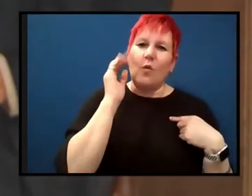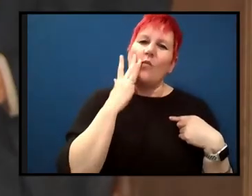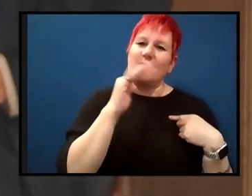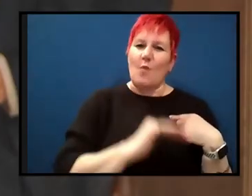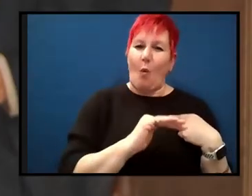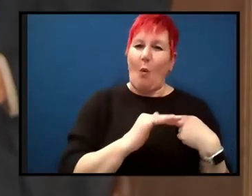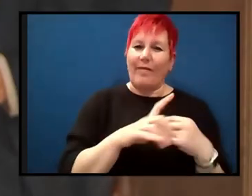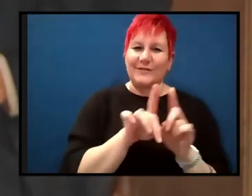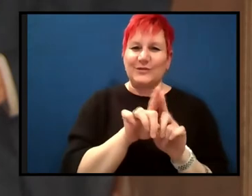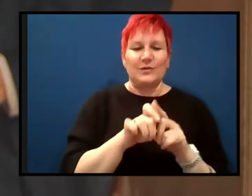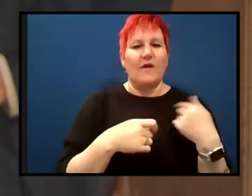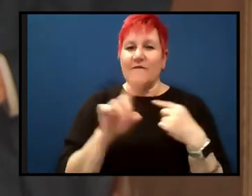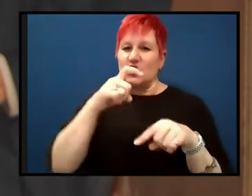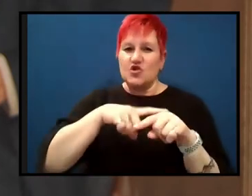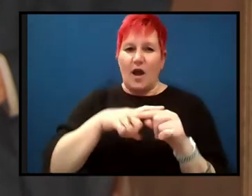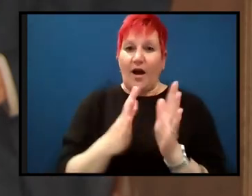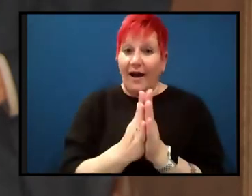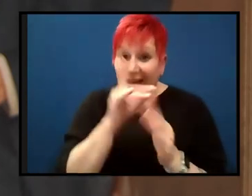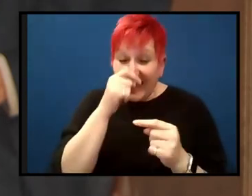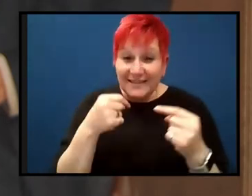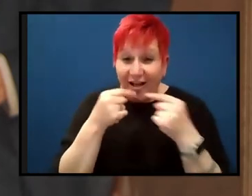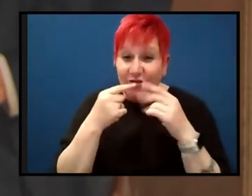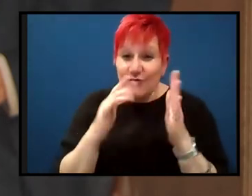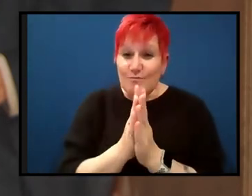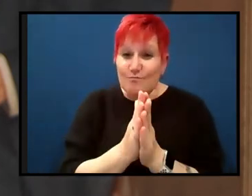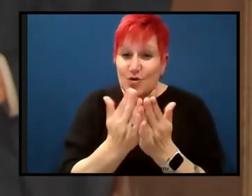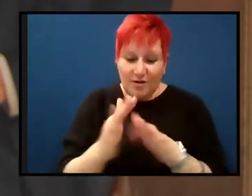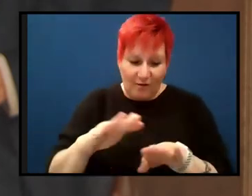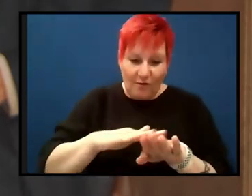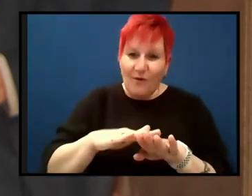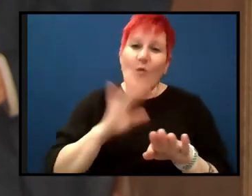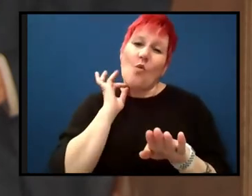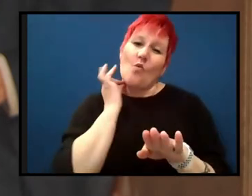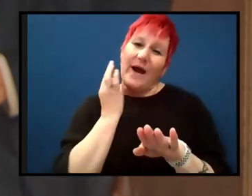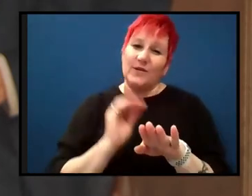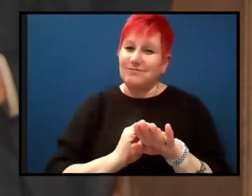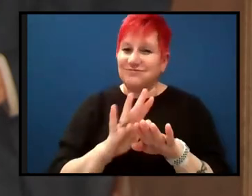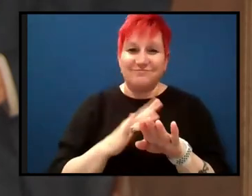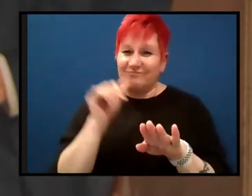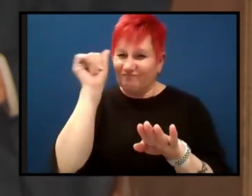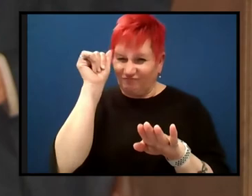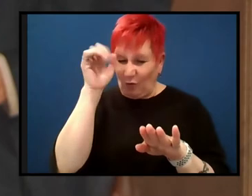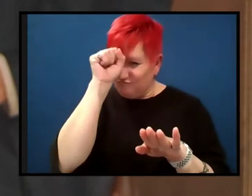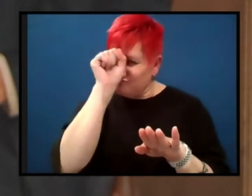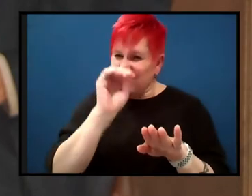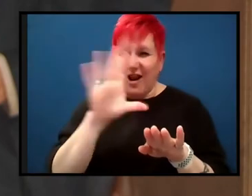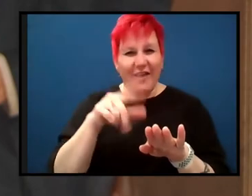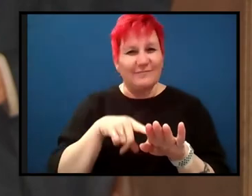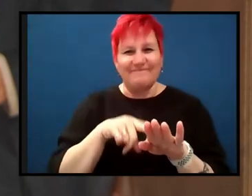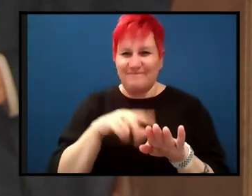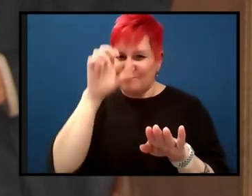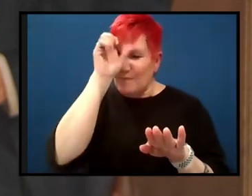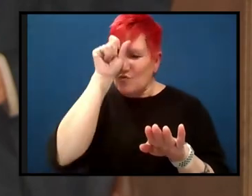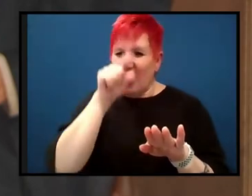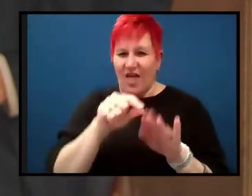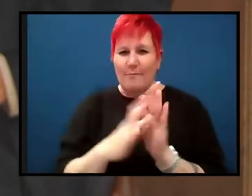first recollection. I can even tell you the cover of the, of the book was white. I could have that vivid collection, uh, recollection of that, of that book,